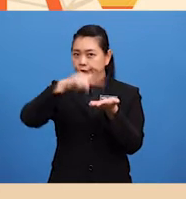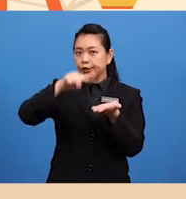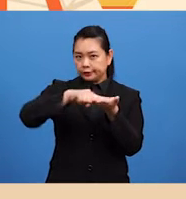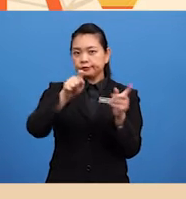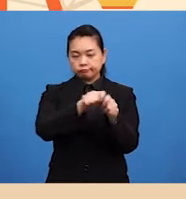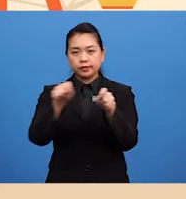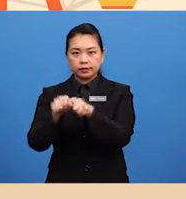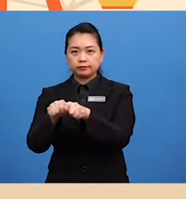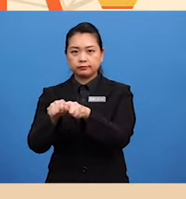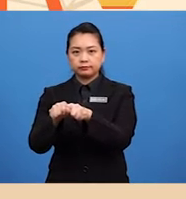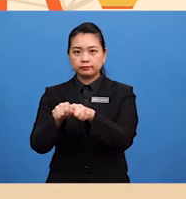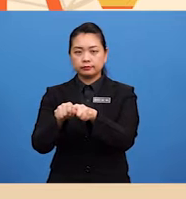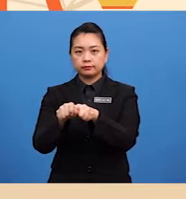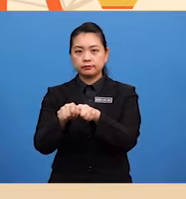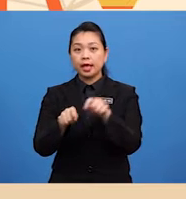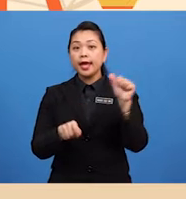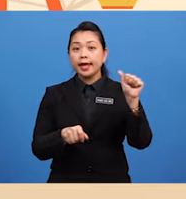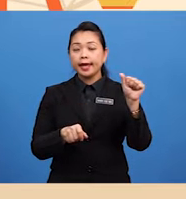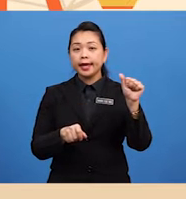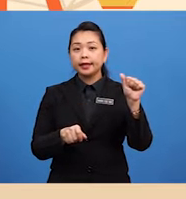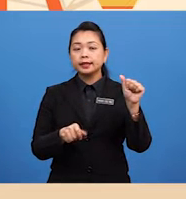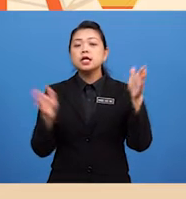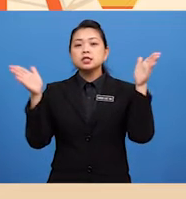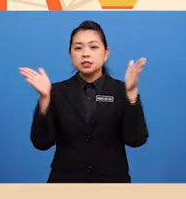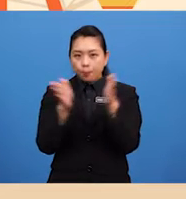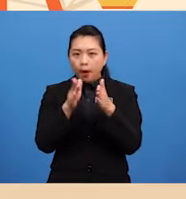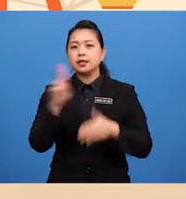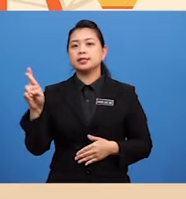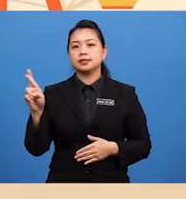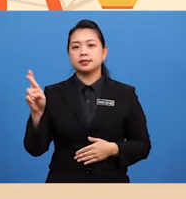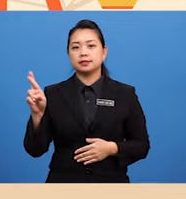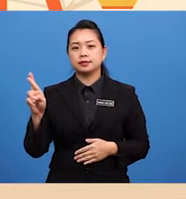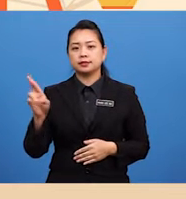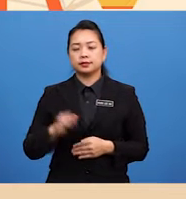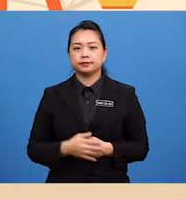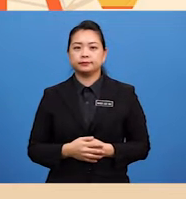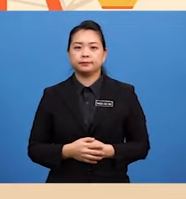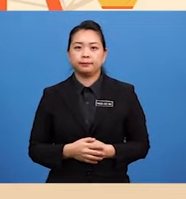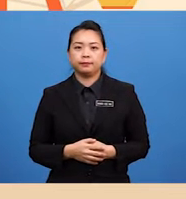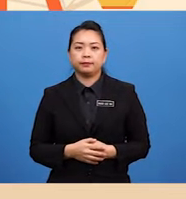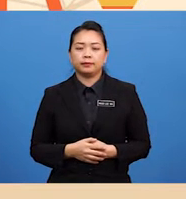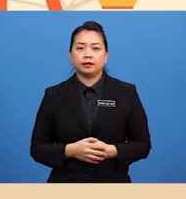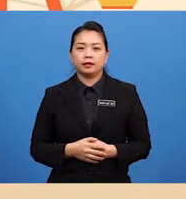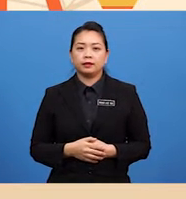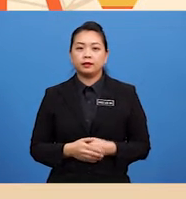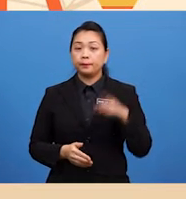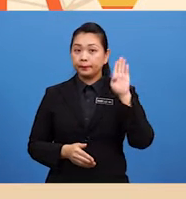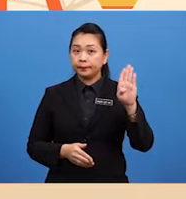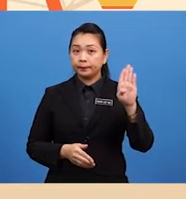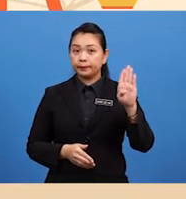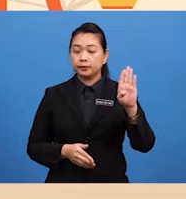A Smaller B